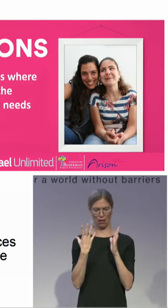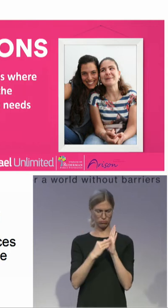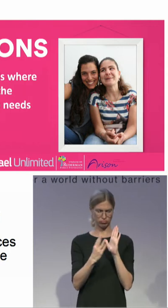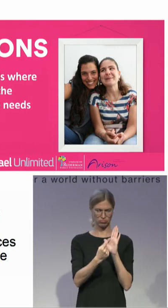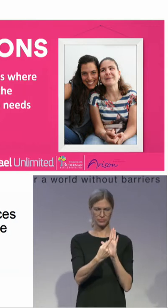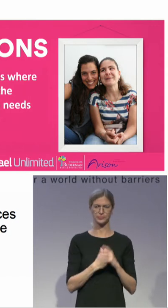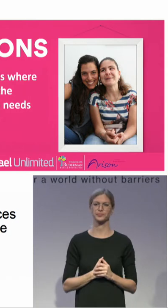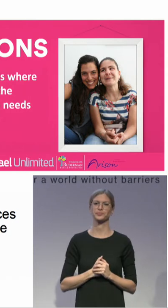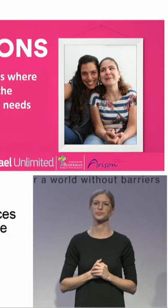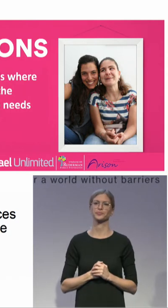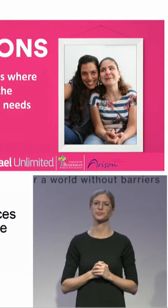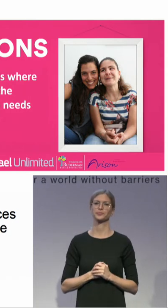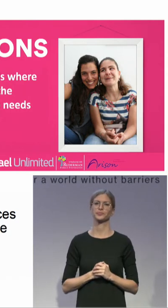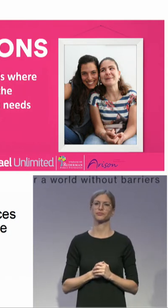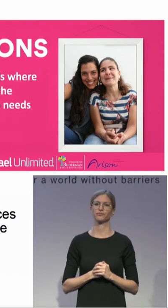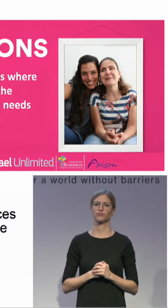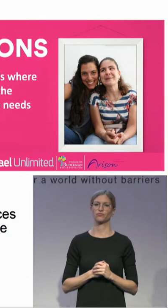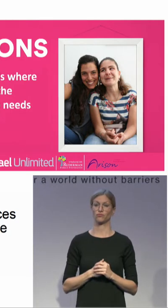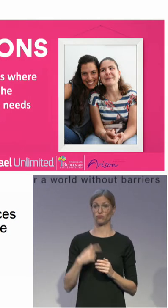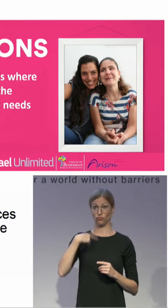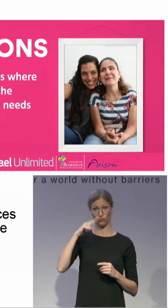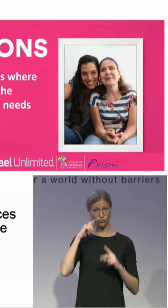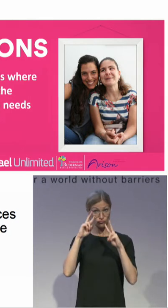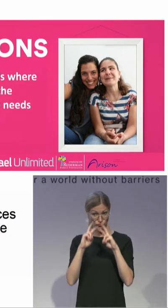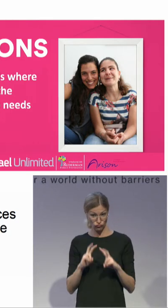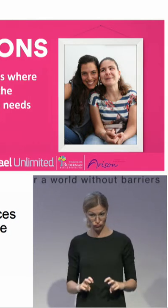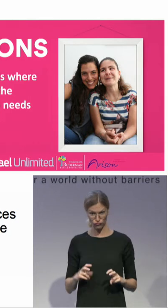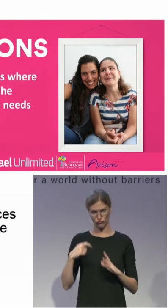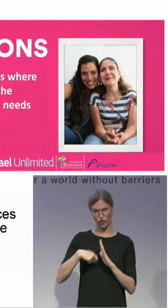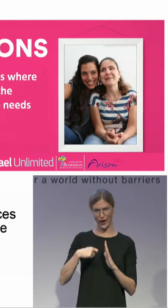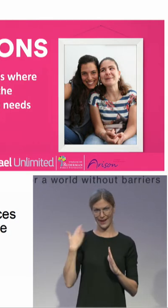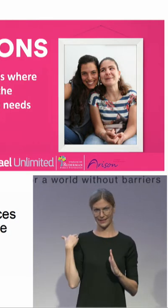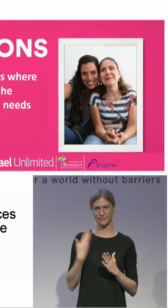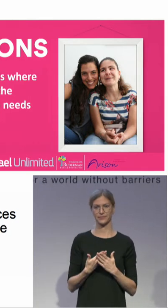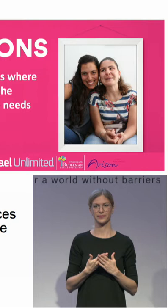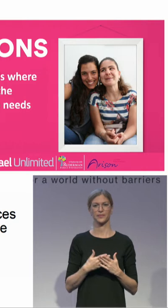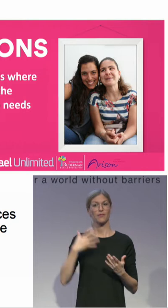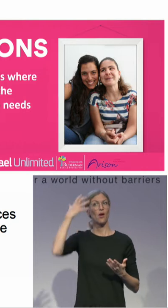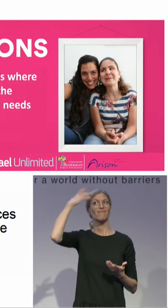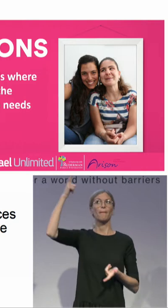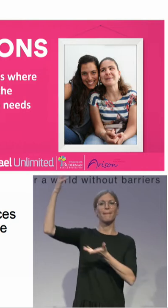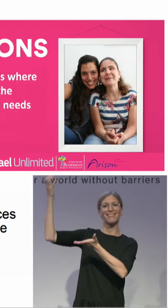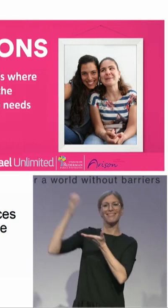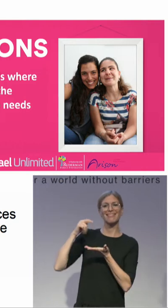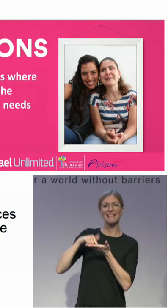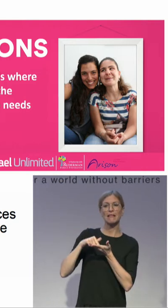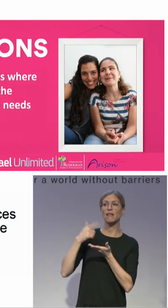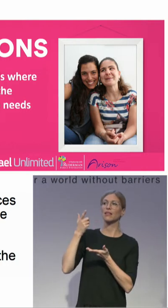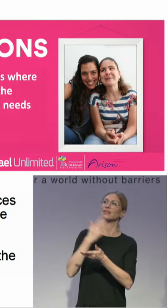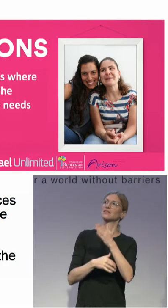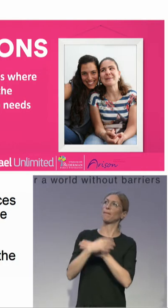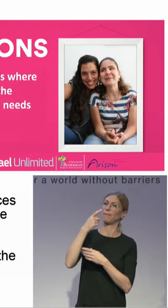checking how much the government spent on people with disabilities today, before implementing these